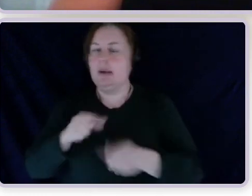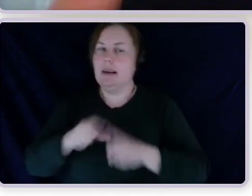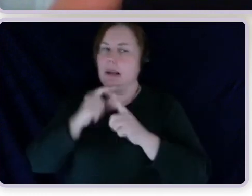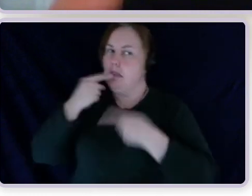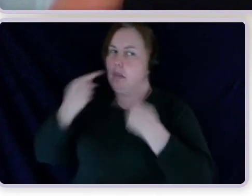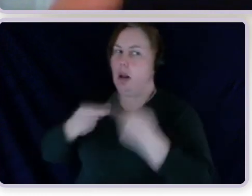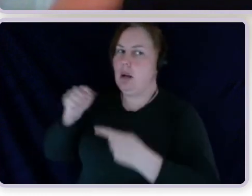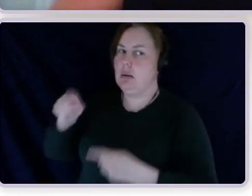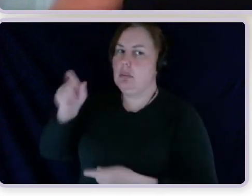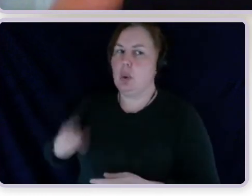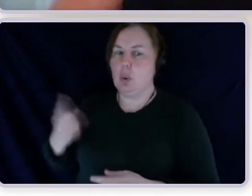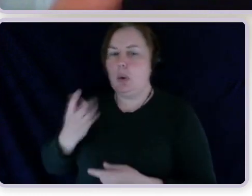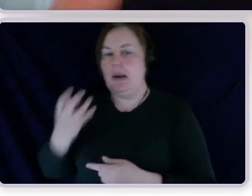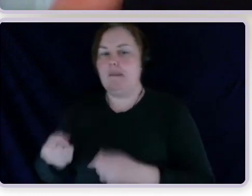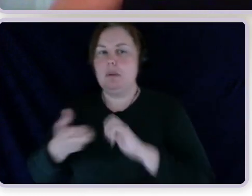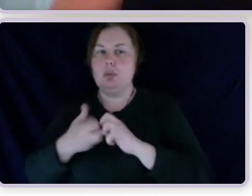with the DSP.